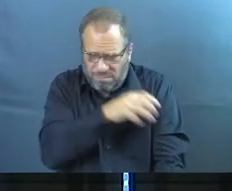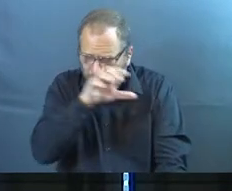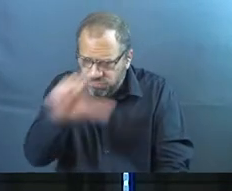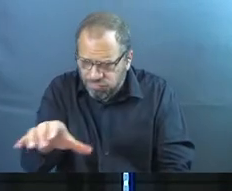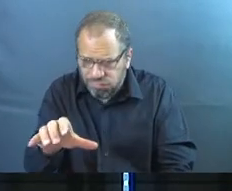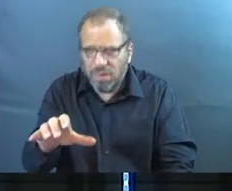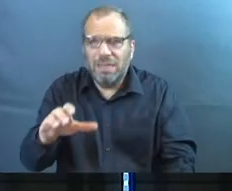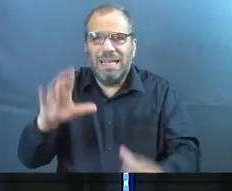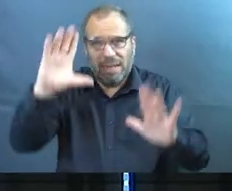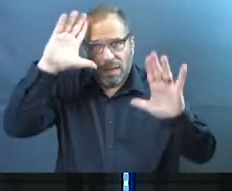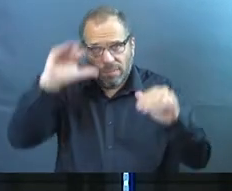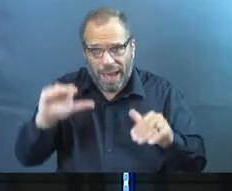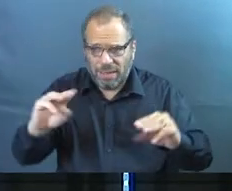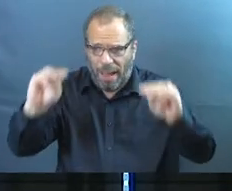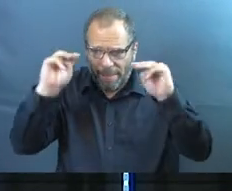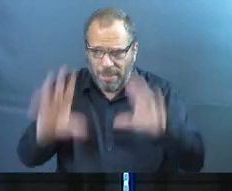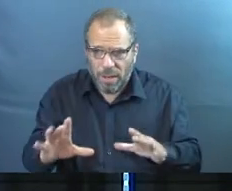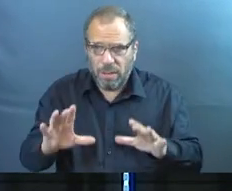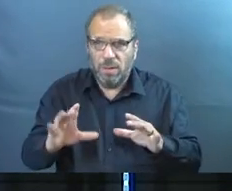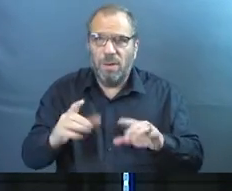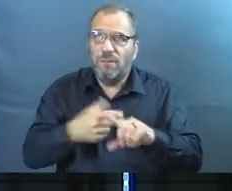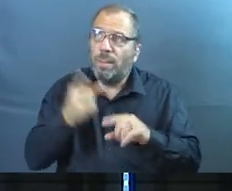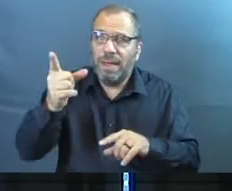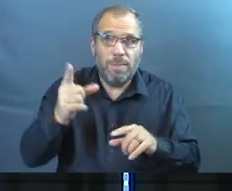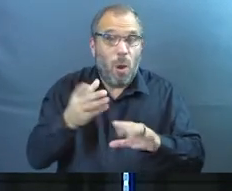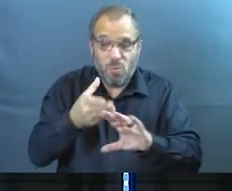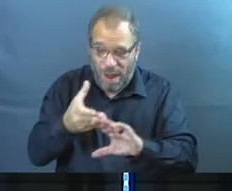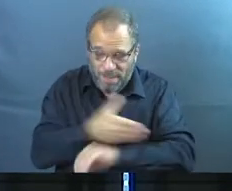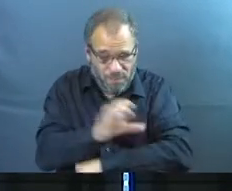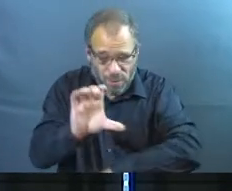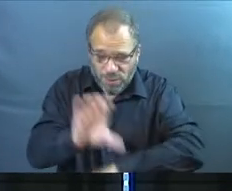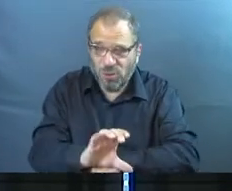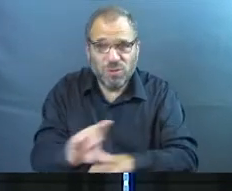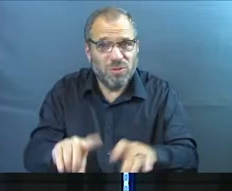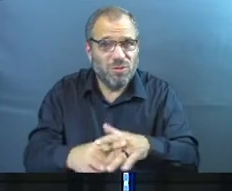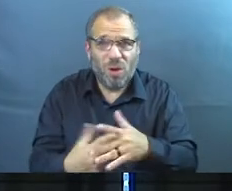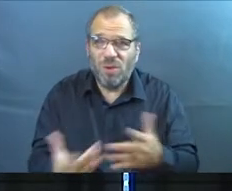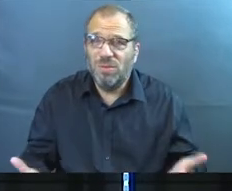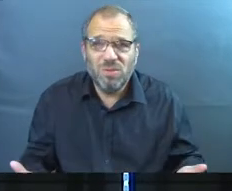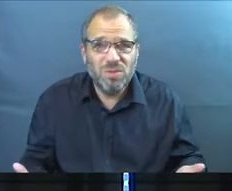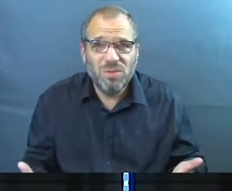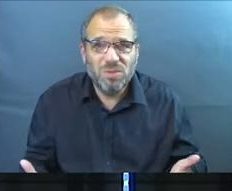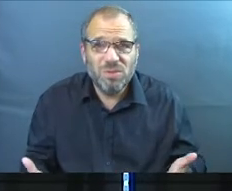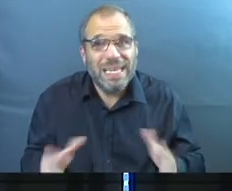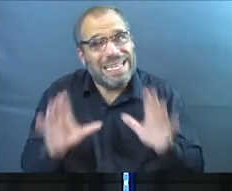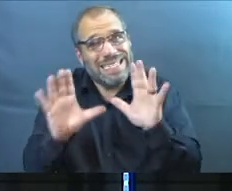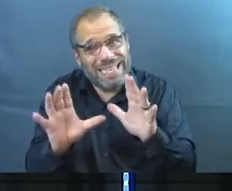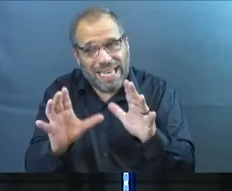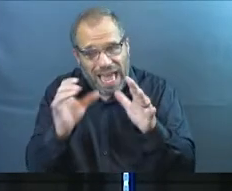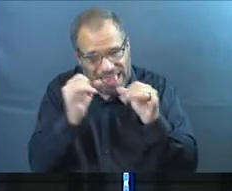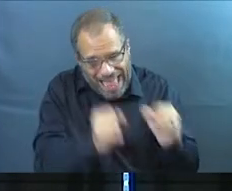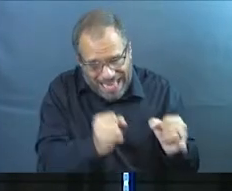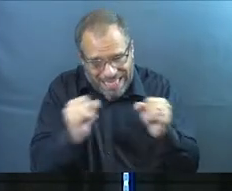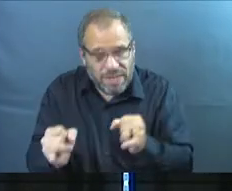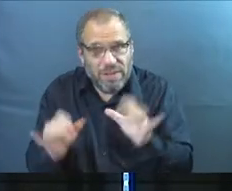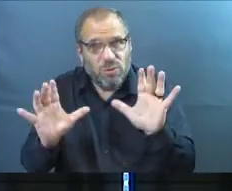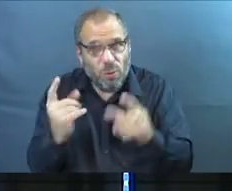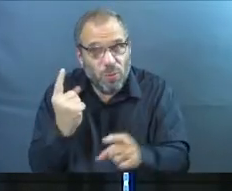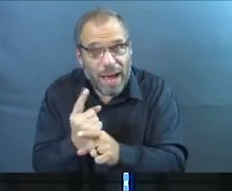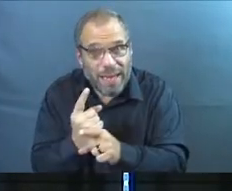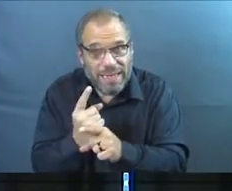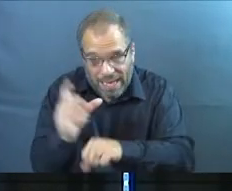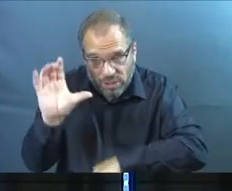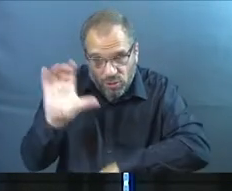bear and to expect a miracle out of him right before the service starts. See how individual this can be